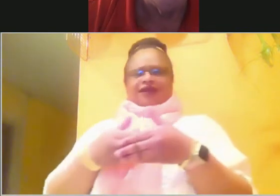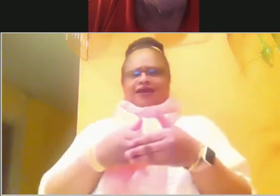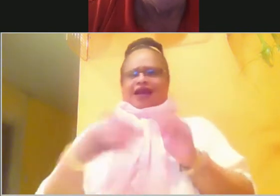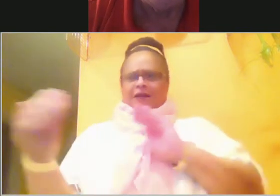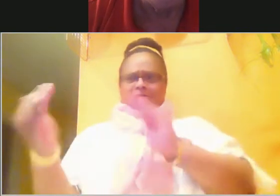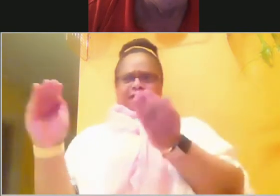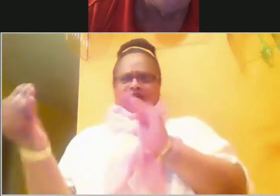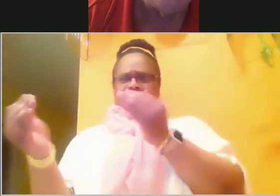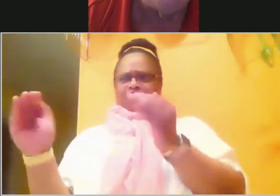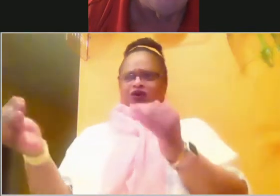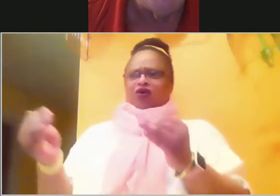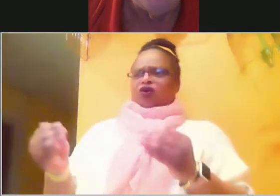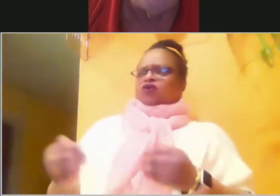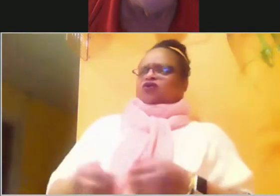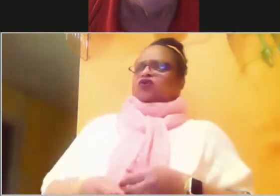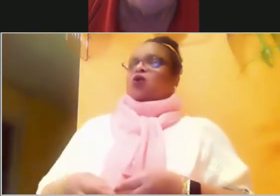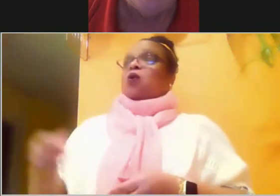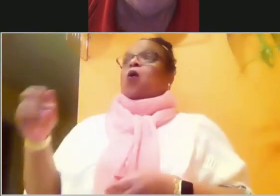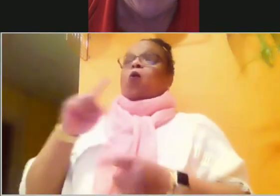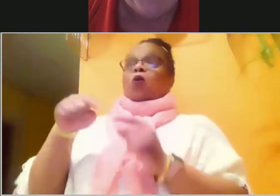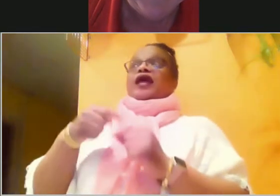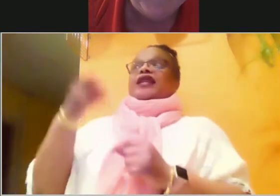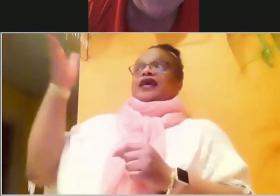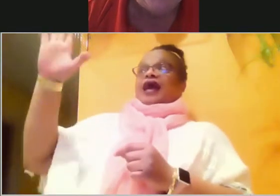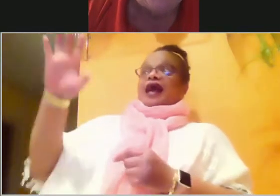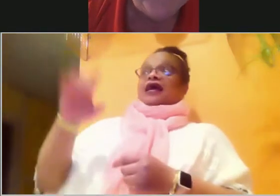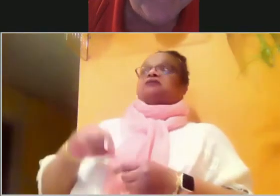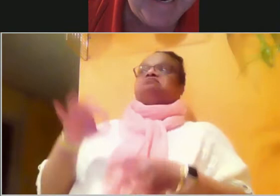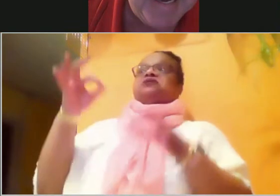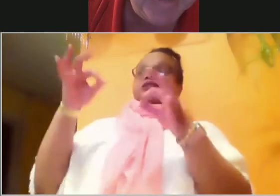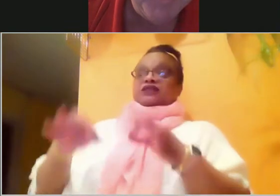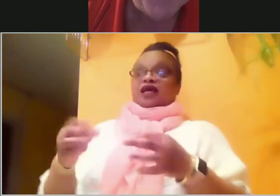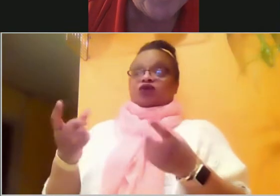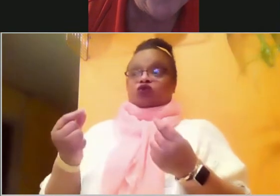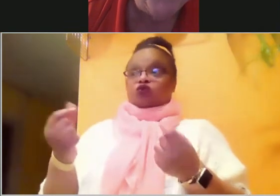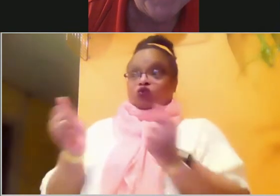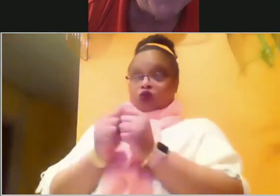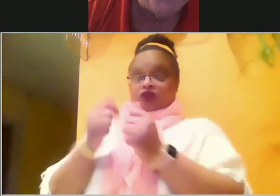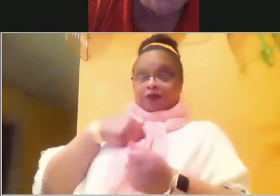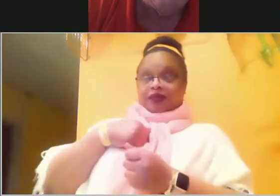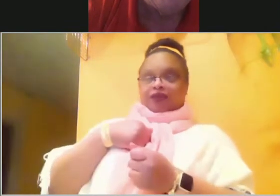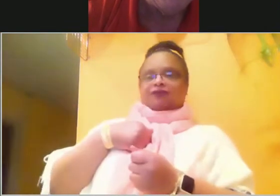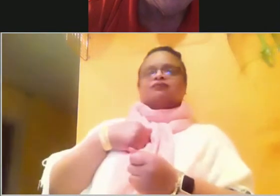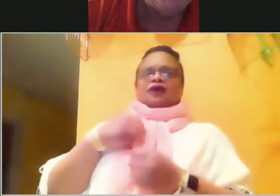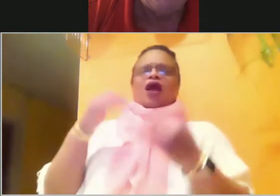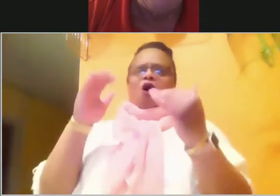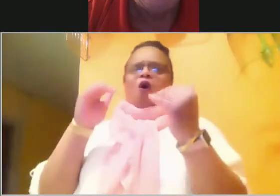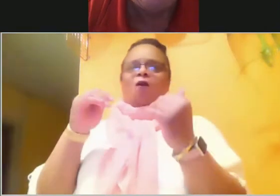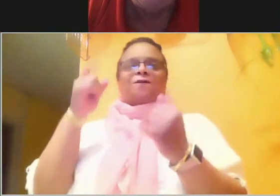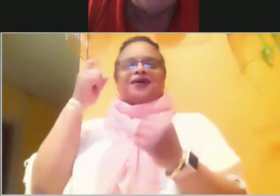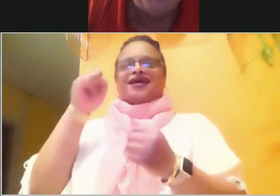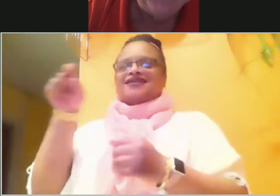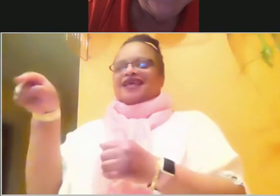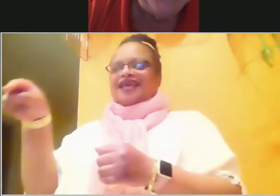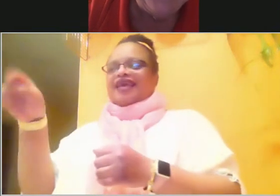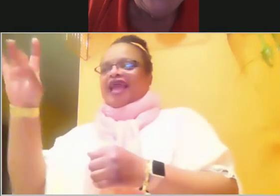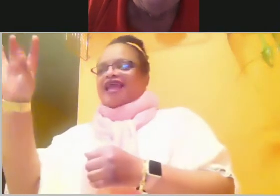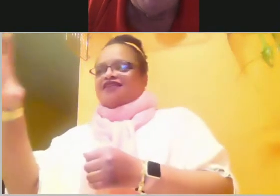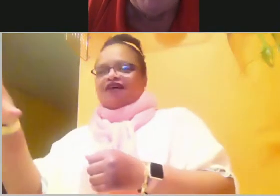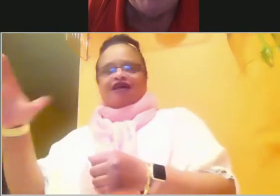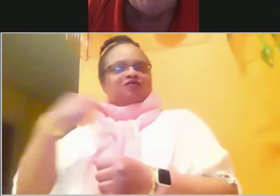so to when God decides what he wants to do with me. So yeah, there is hope. There is hope in, uh, in aging,